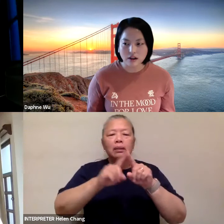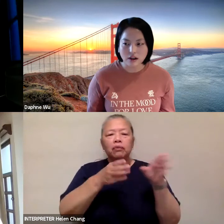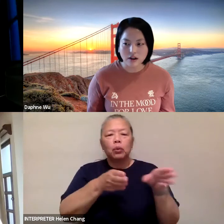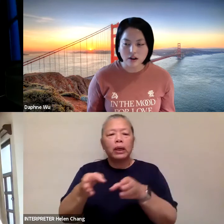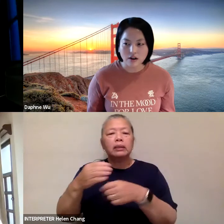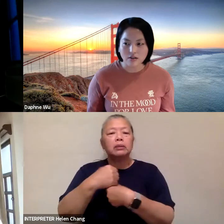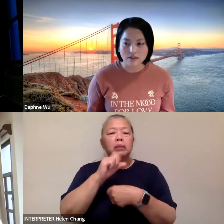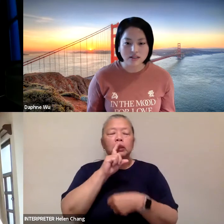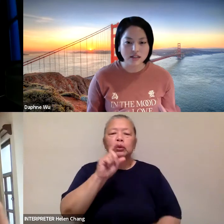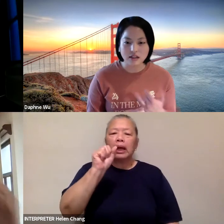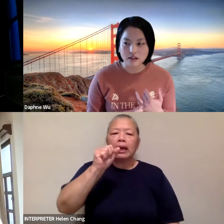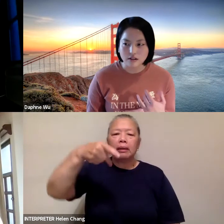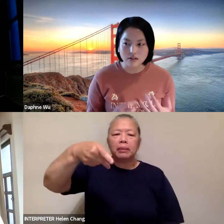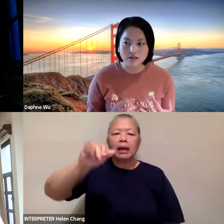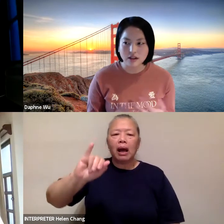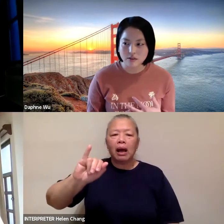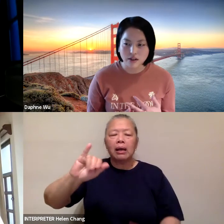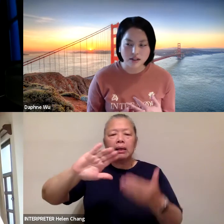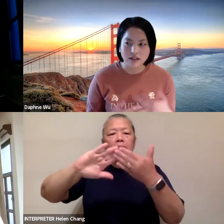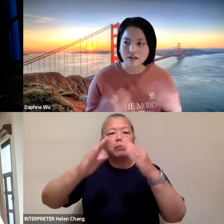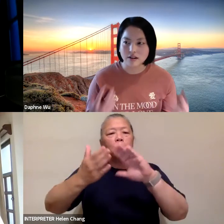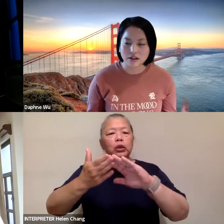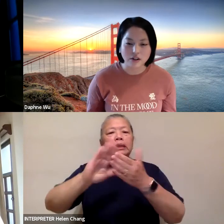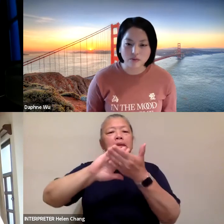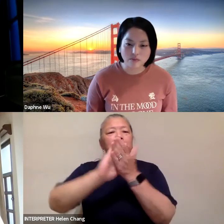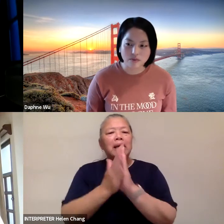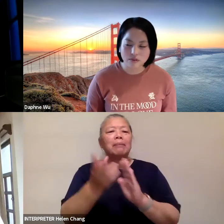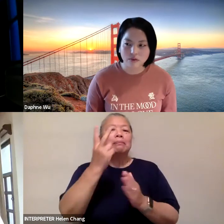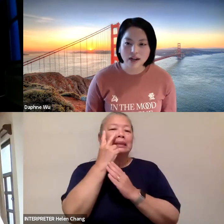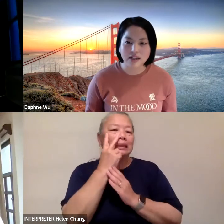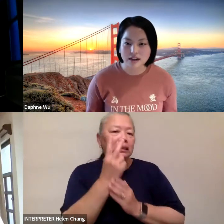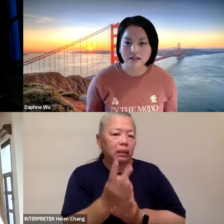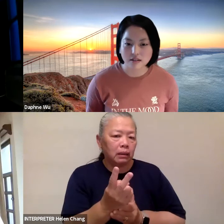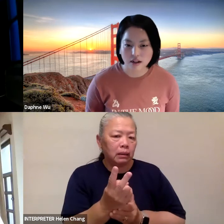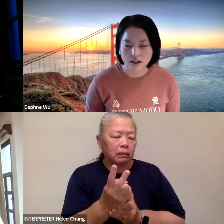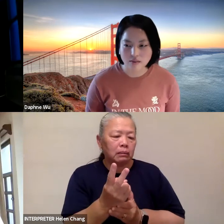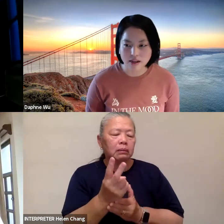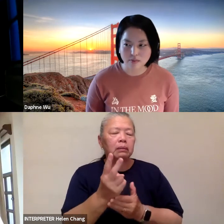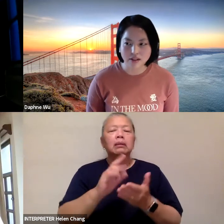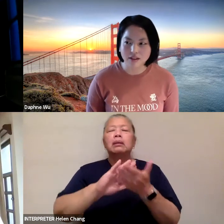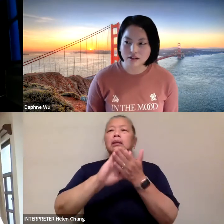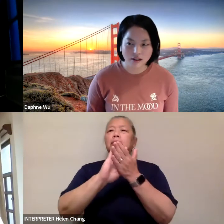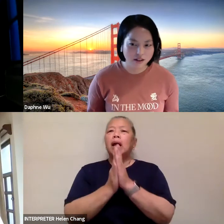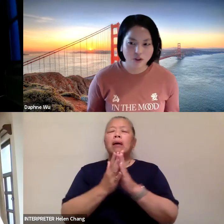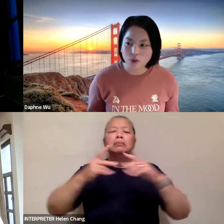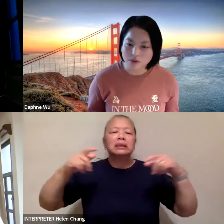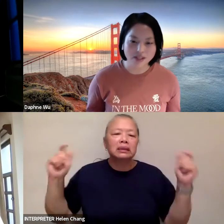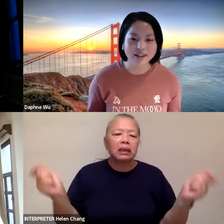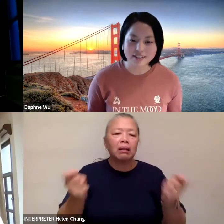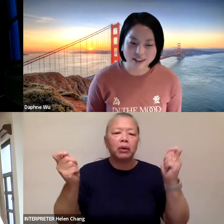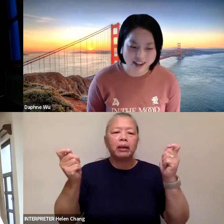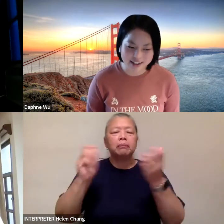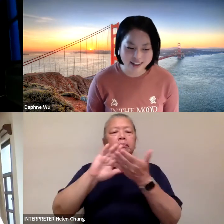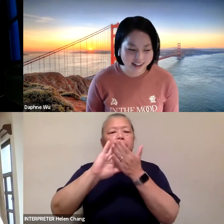are seen, are celebrated, are, you know, recognized as being human